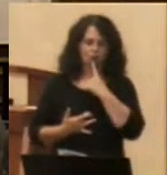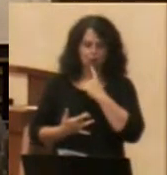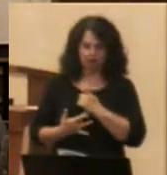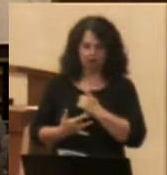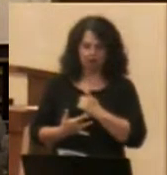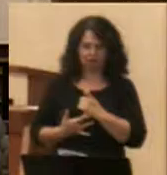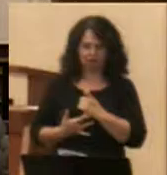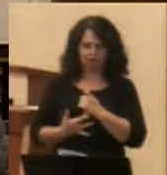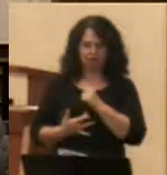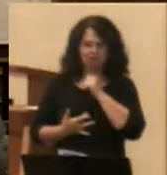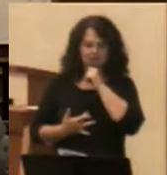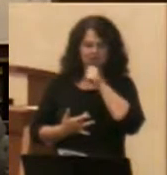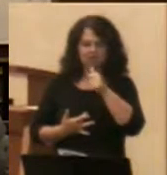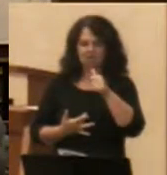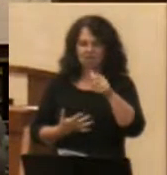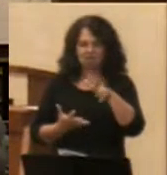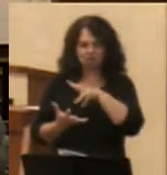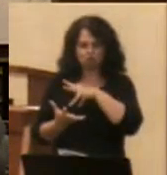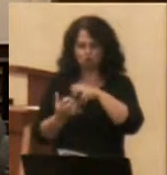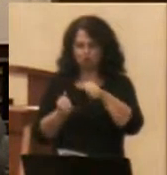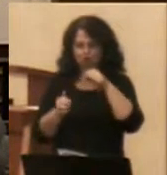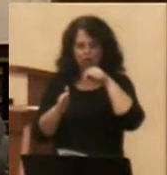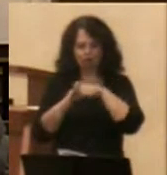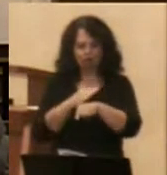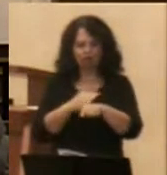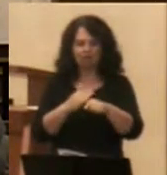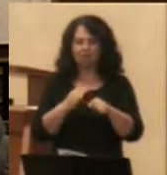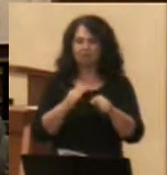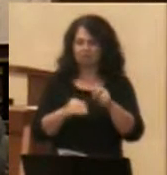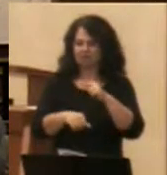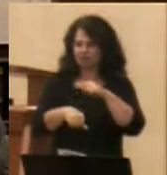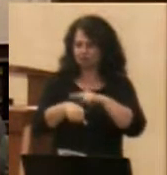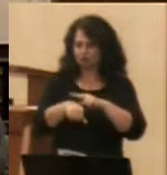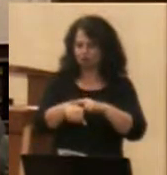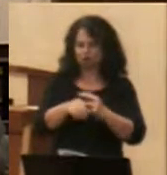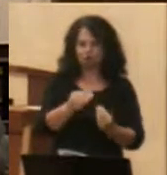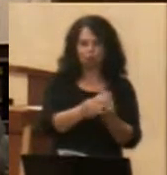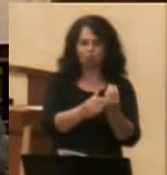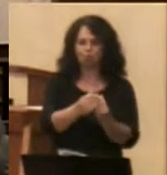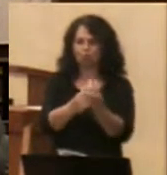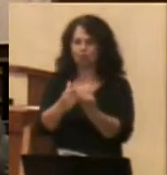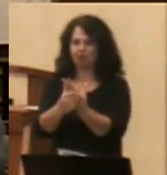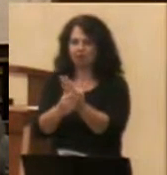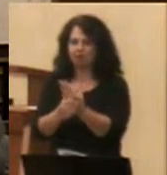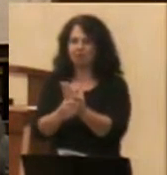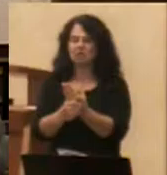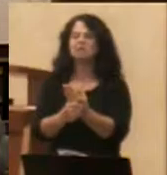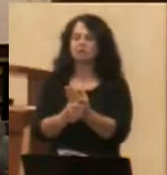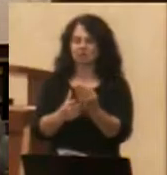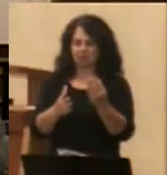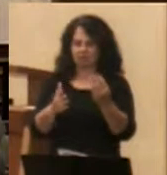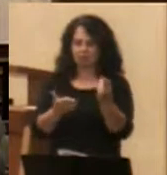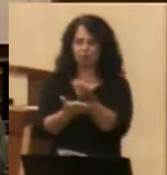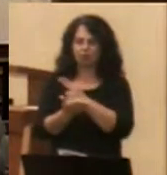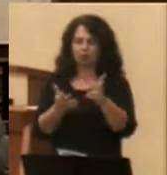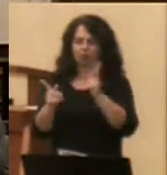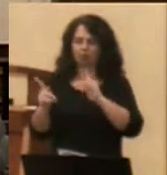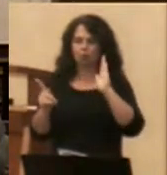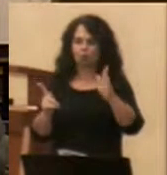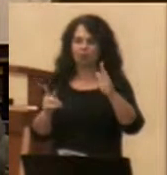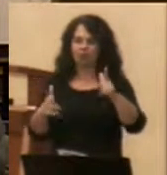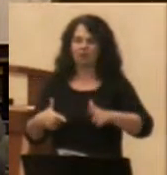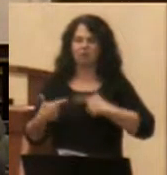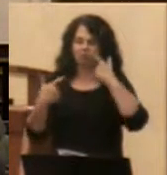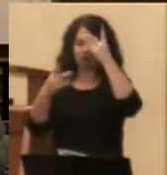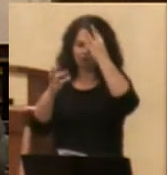corrupt nature. That is, it does not kill but keeps alive. The just shall live by faith. From Romans 1, faith